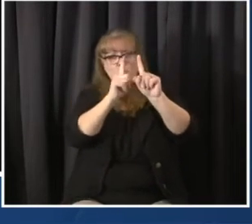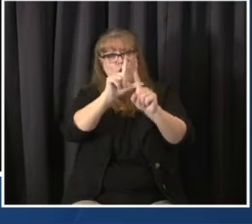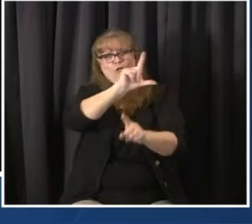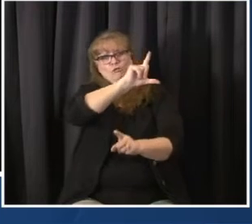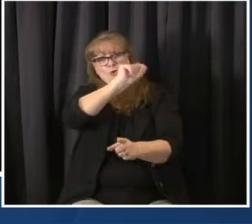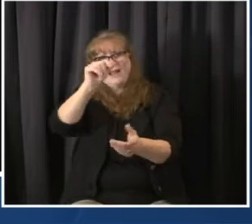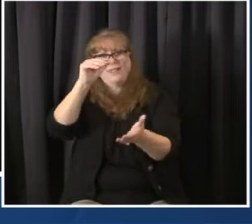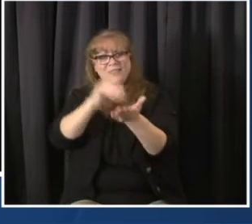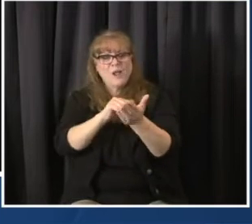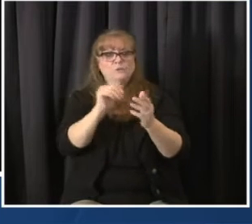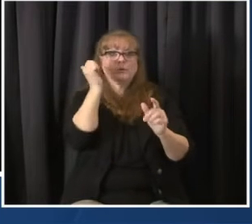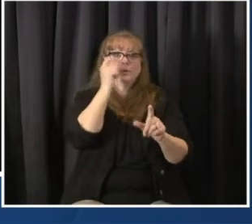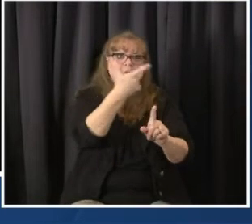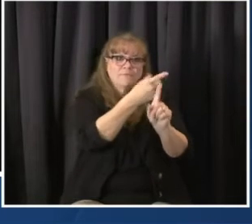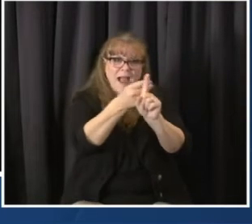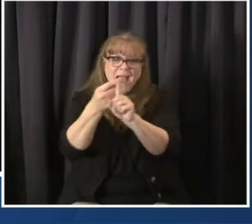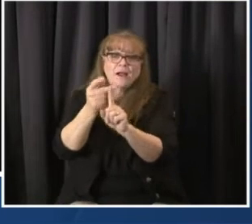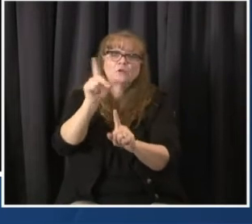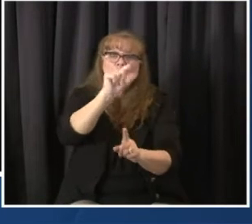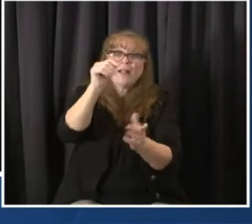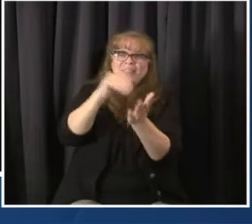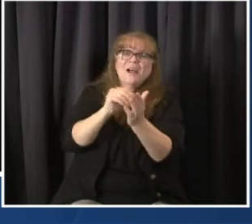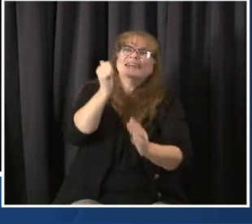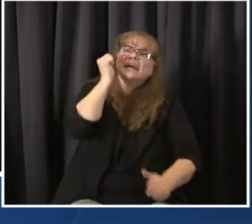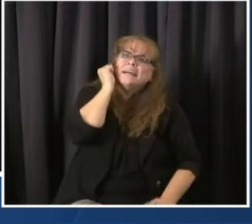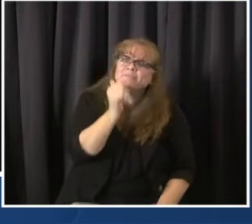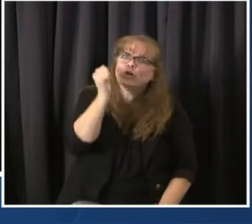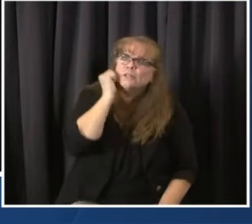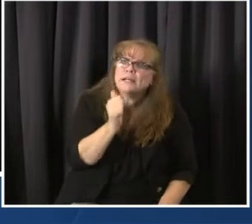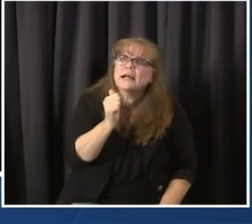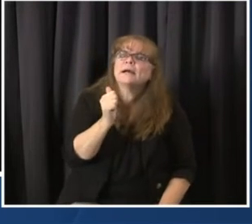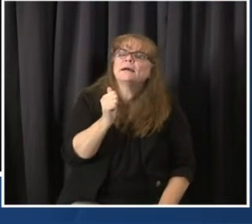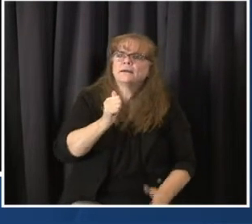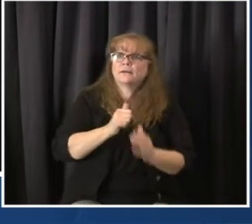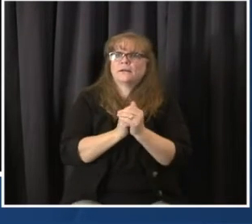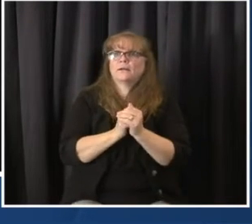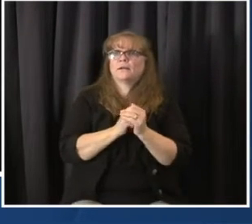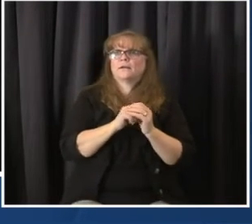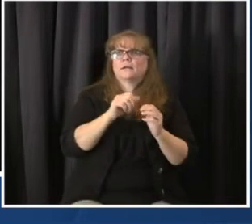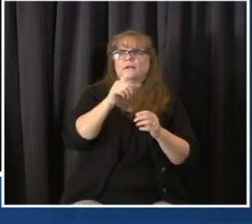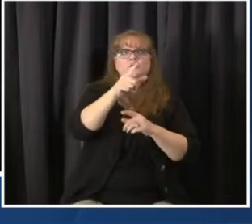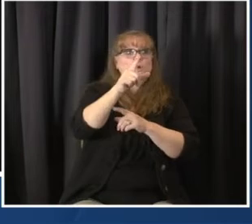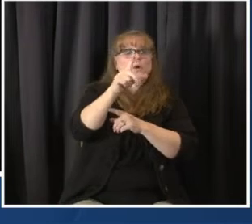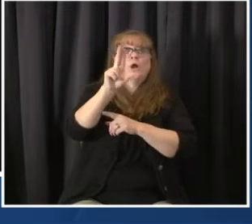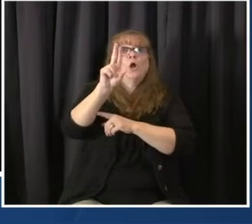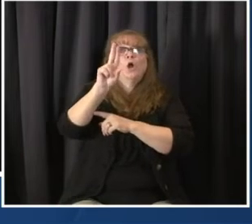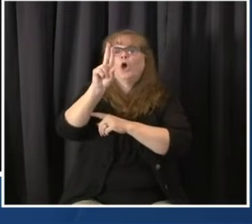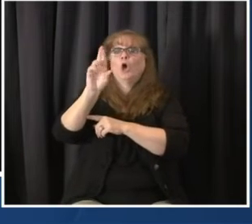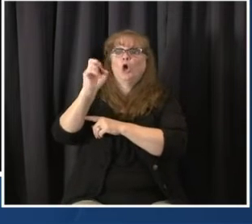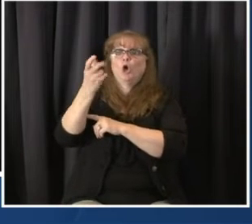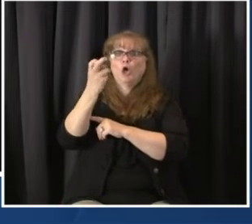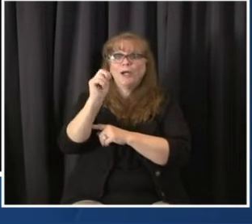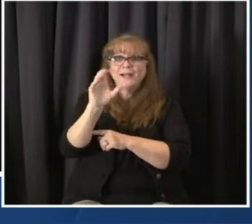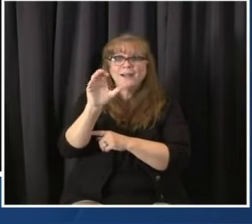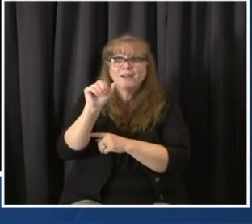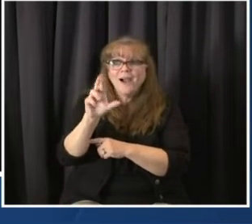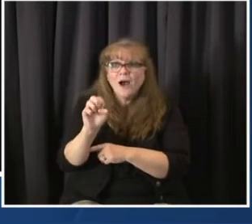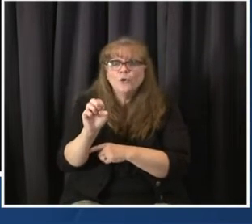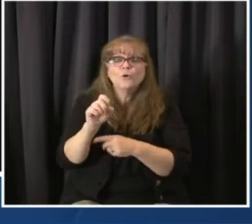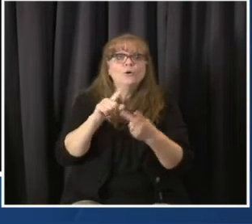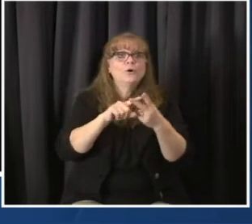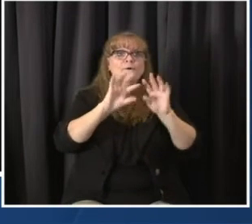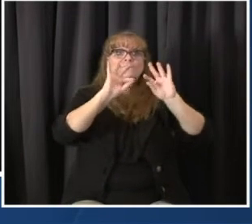existing physician clinics, urgent care clinics. And that includes in Canyon City and Colorado Springs and Denver and Durango